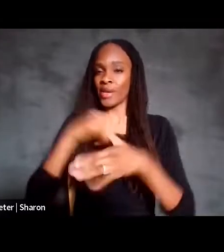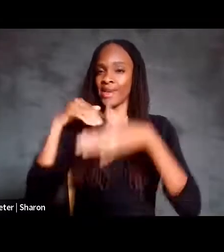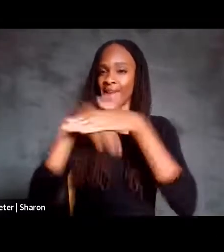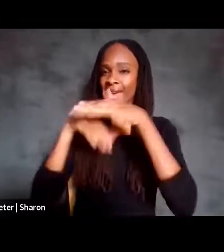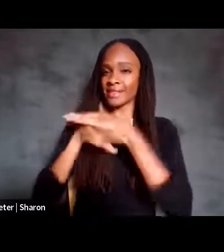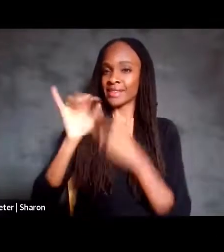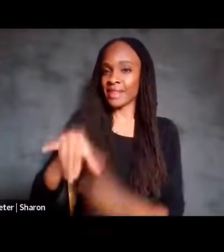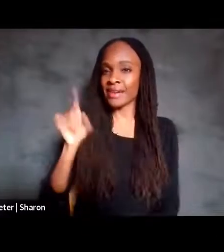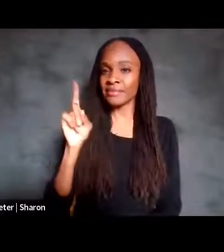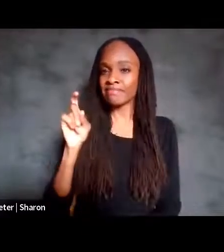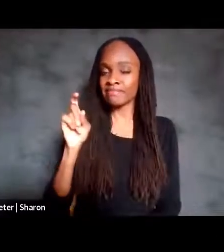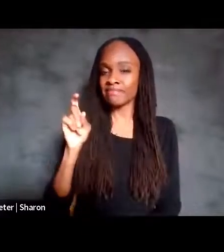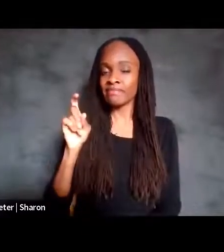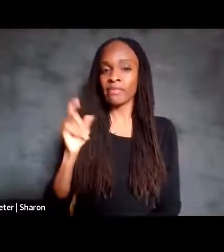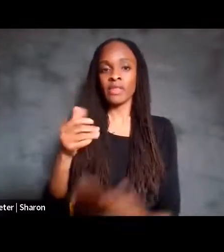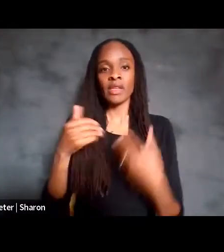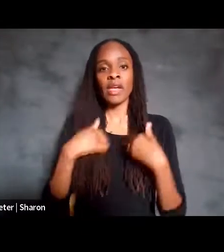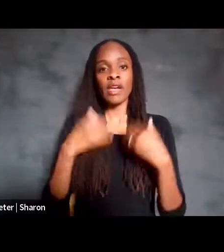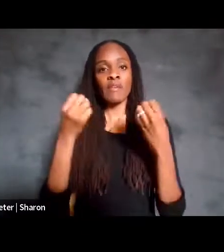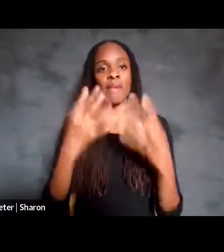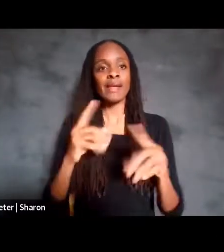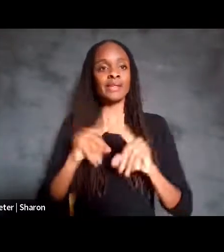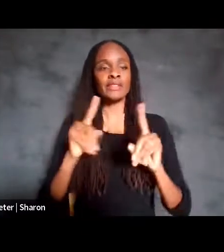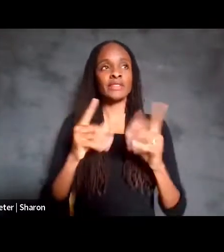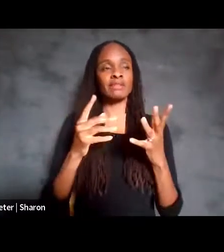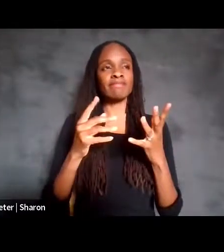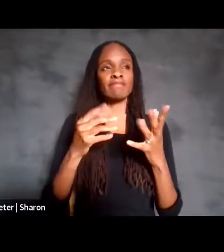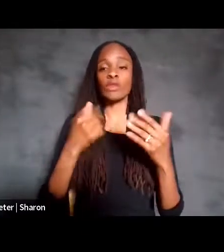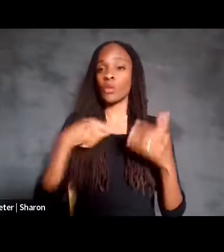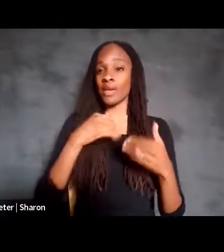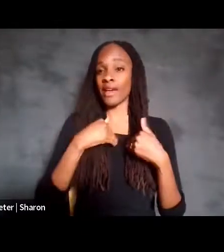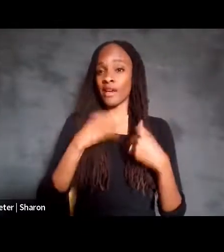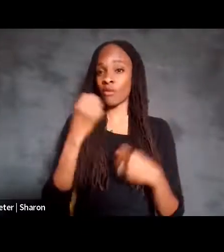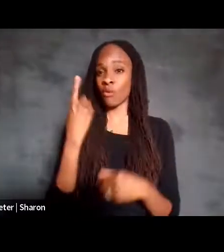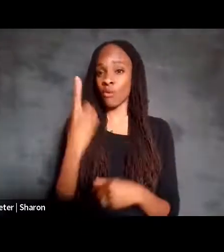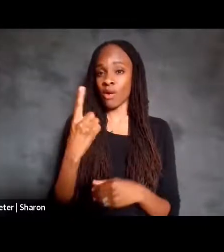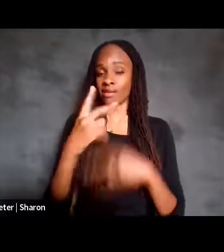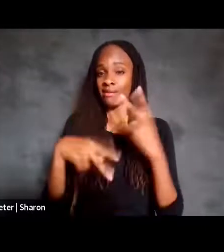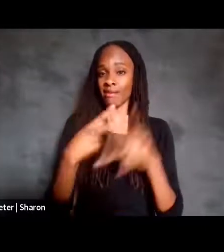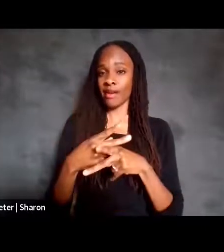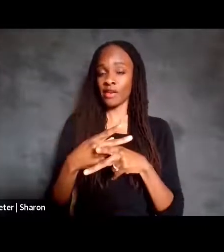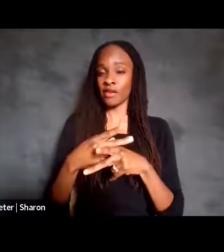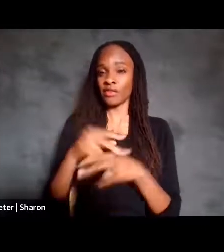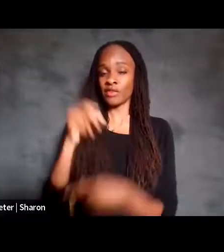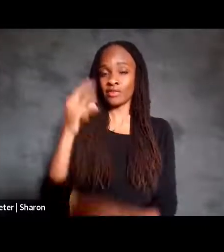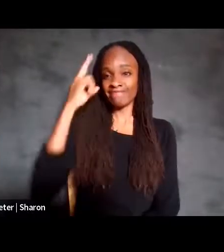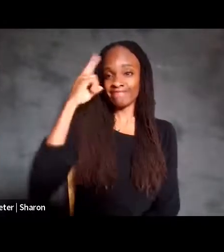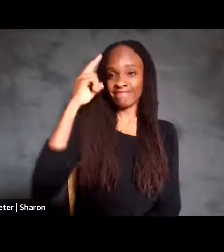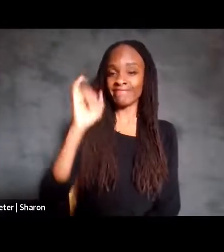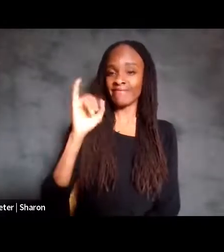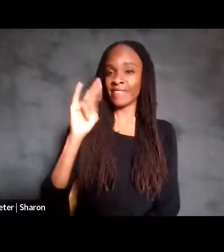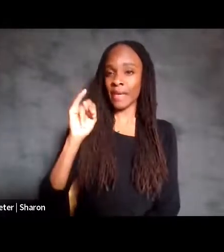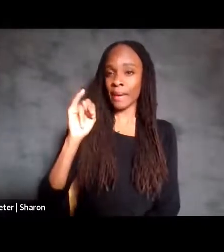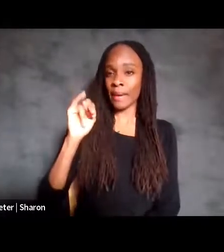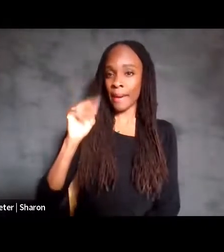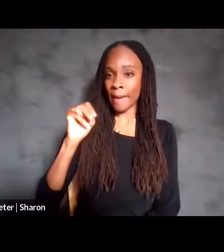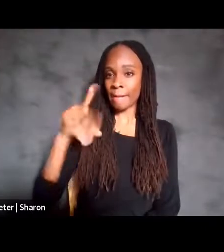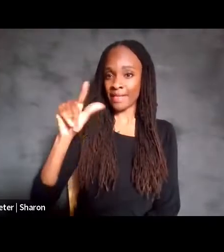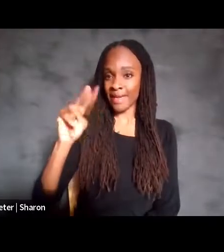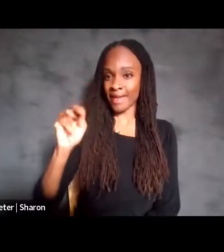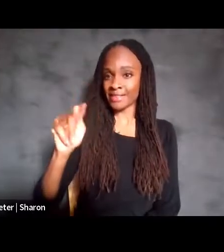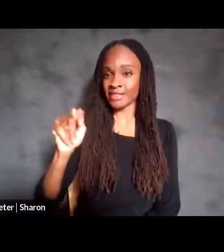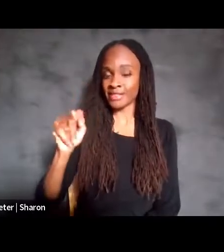And so there are a lot of different, you know, we have one type of implant, as you saw in our presentation, but there are a variety of implants.